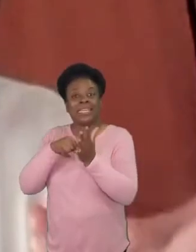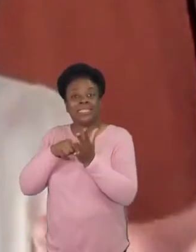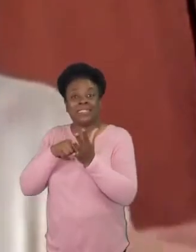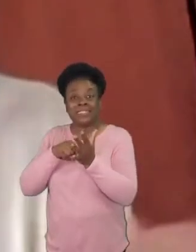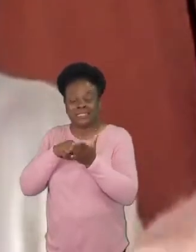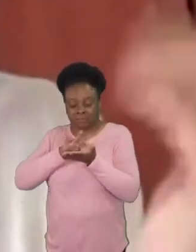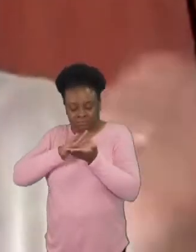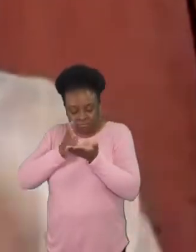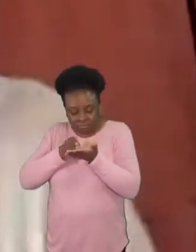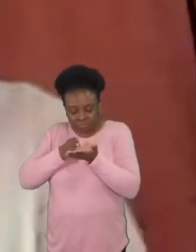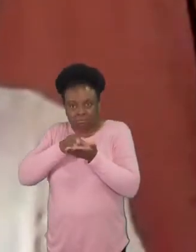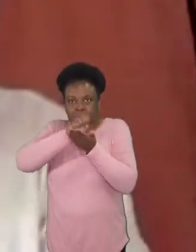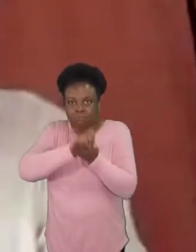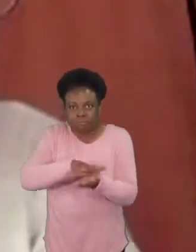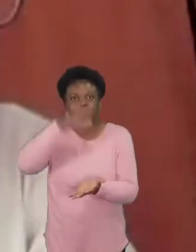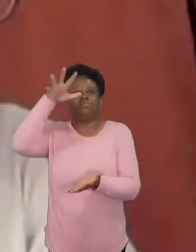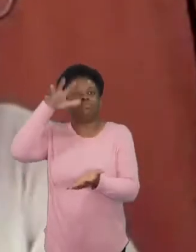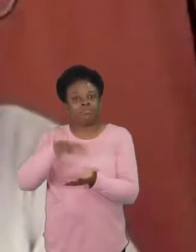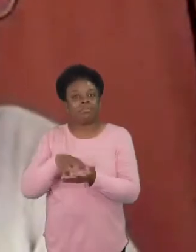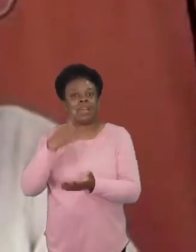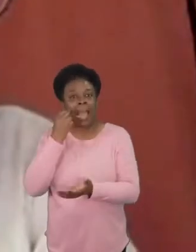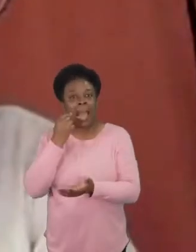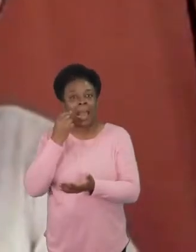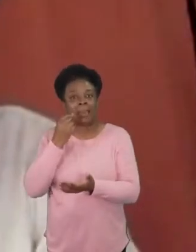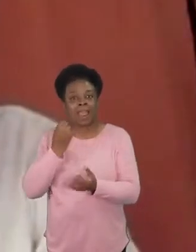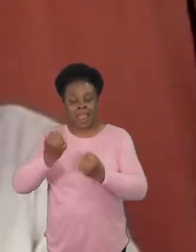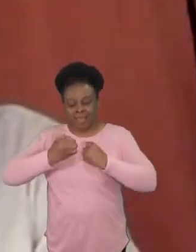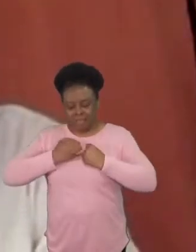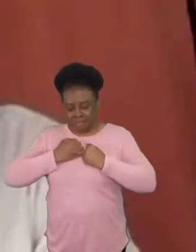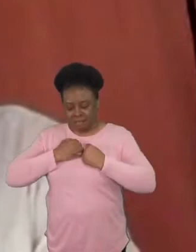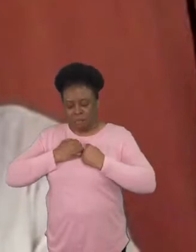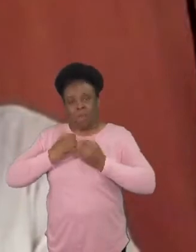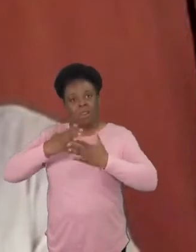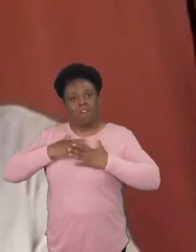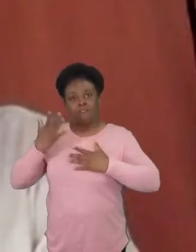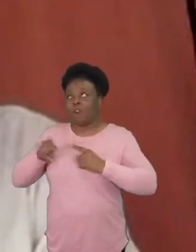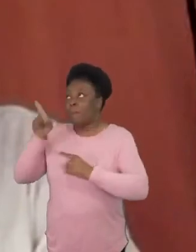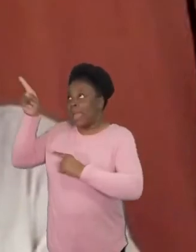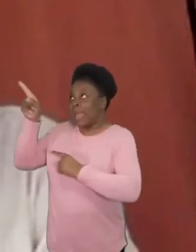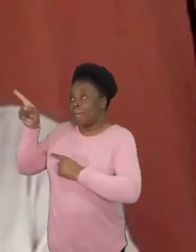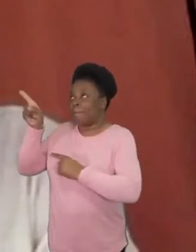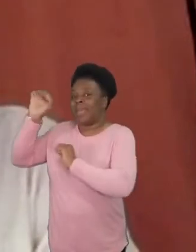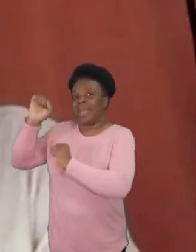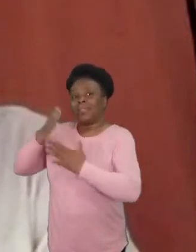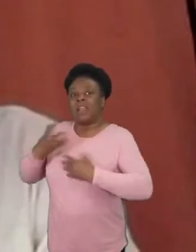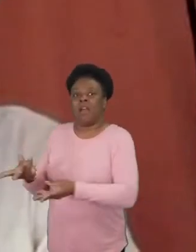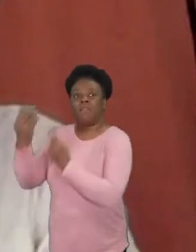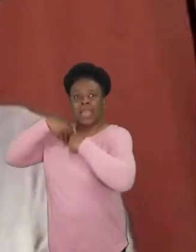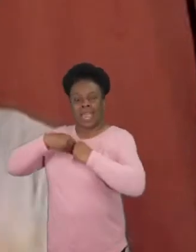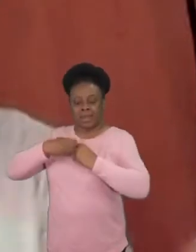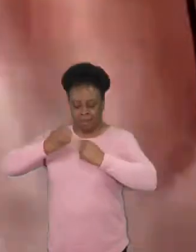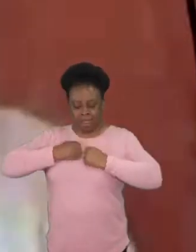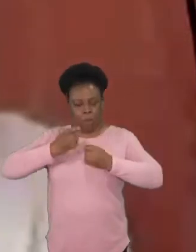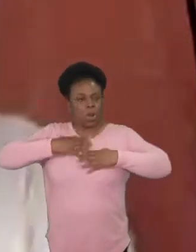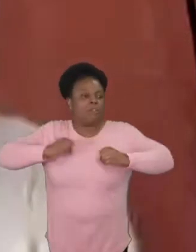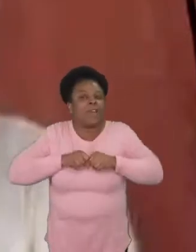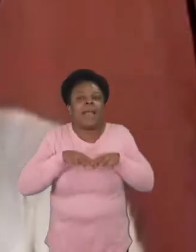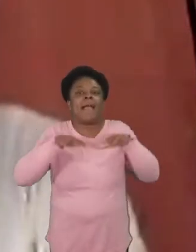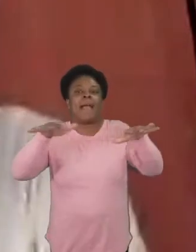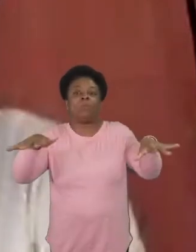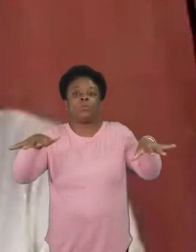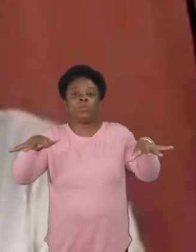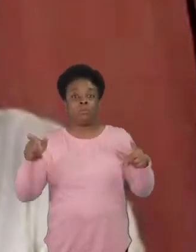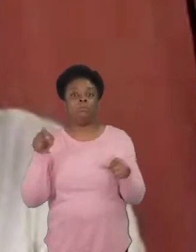of sort of an infiltration of love um in into the world so uh we grow that um